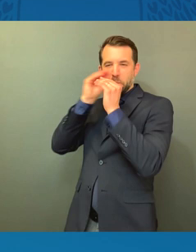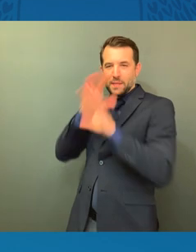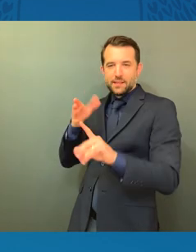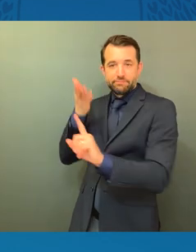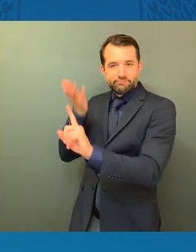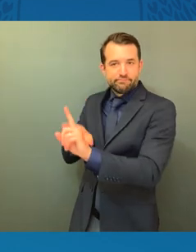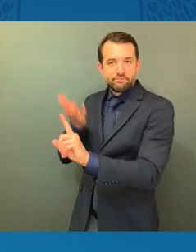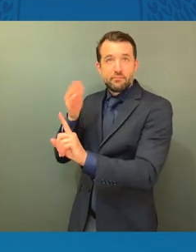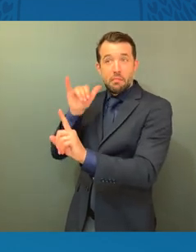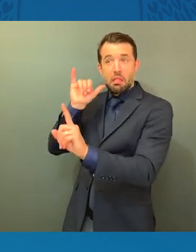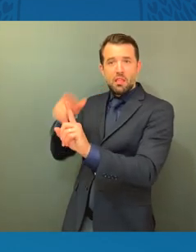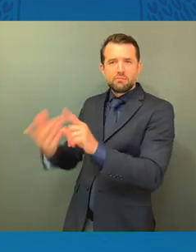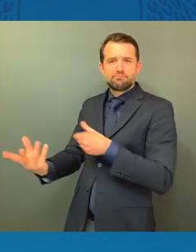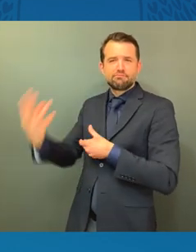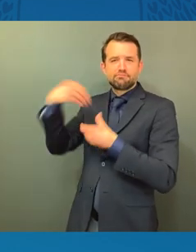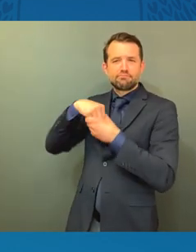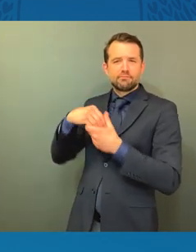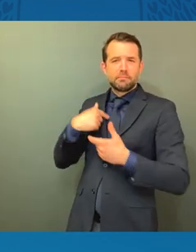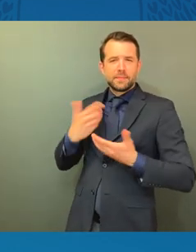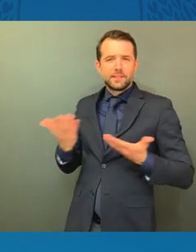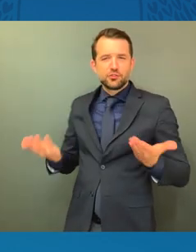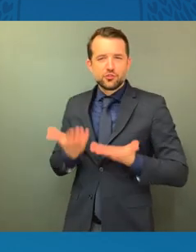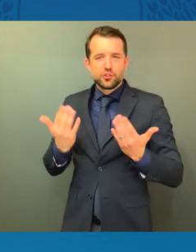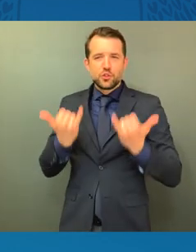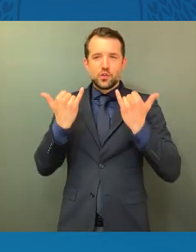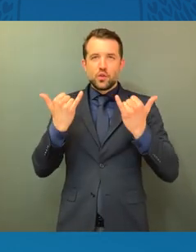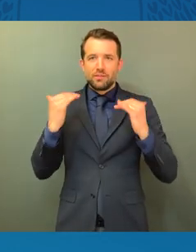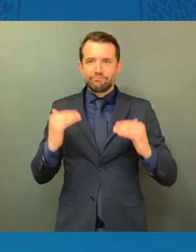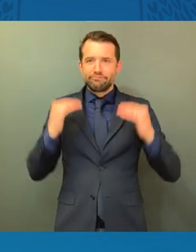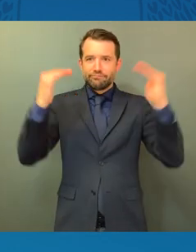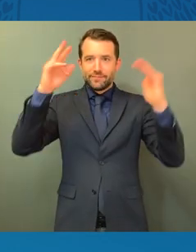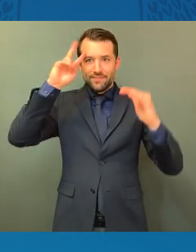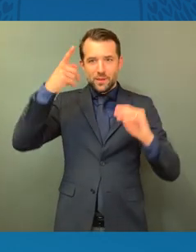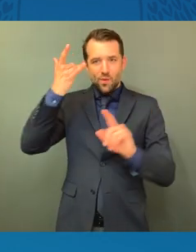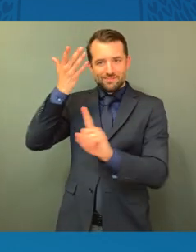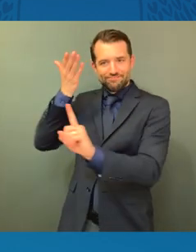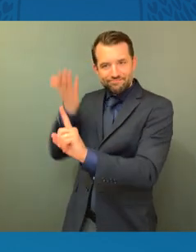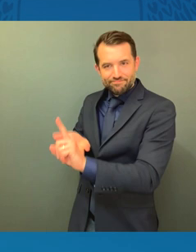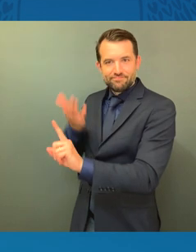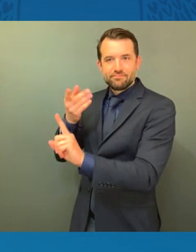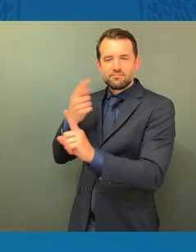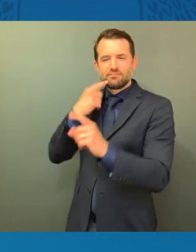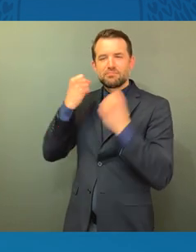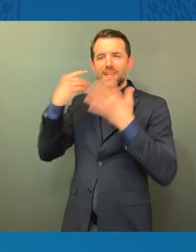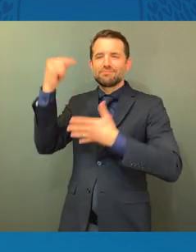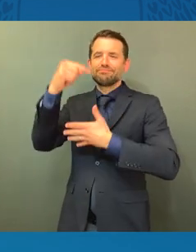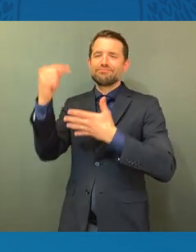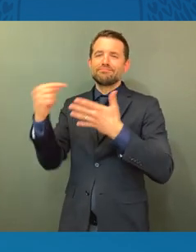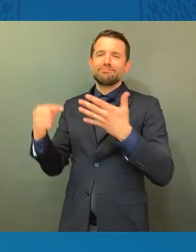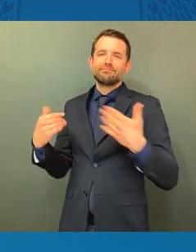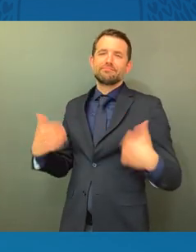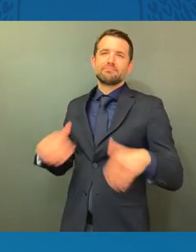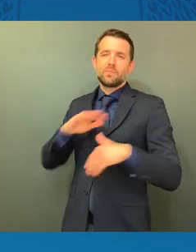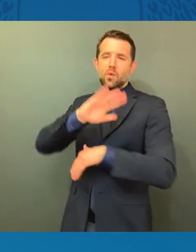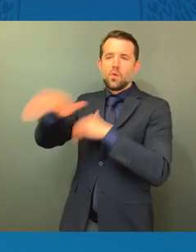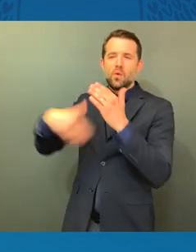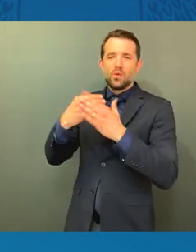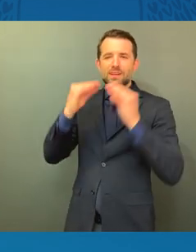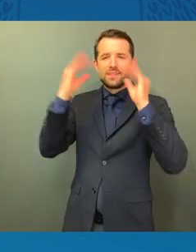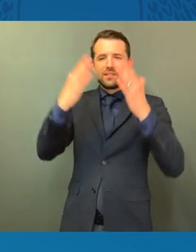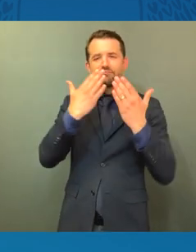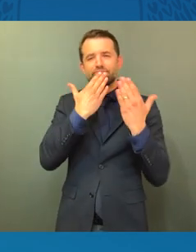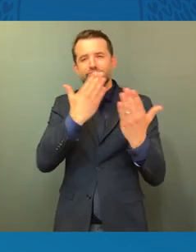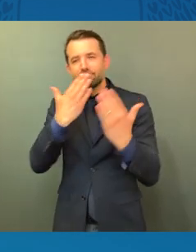vice president, and that is one of them. So I thank you all, the educators, for what you do every day, because I know this work is personal to you,